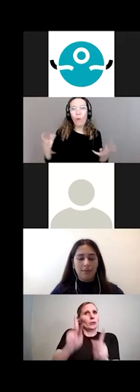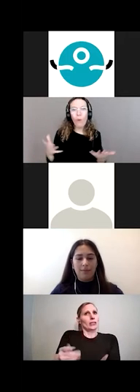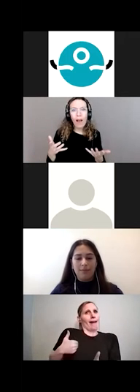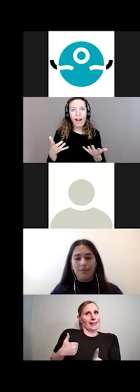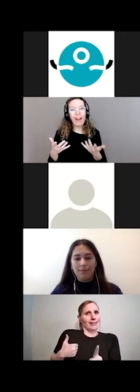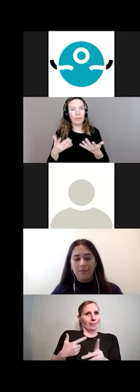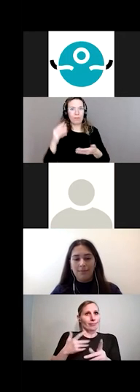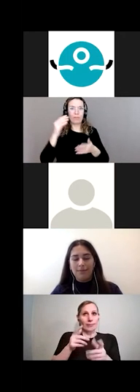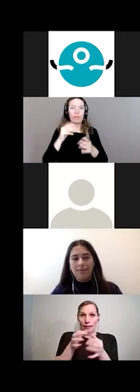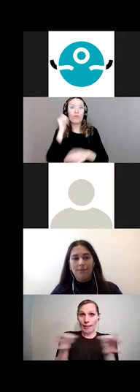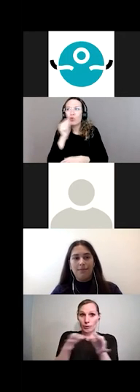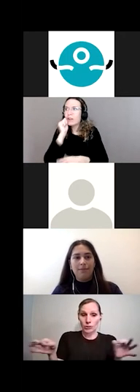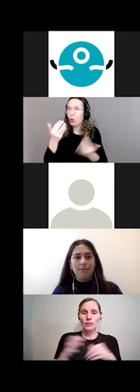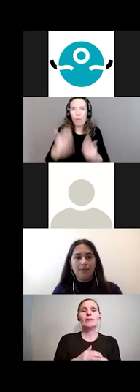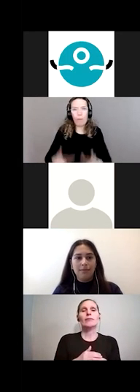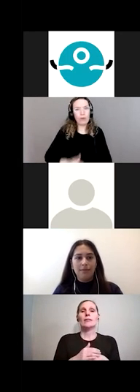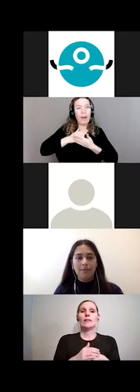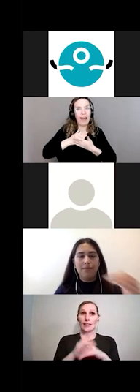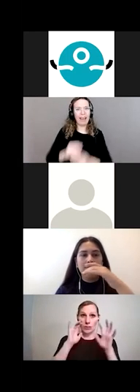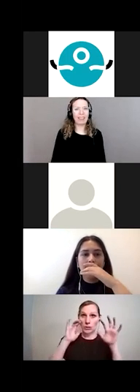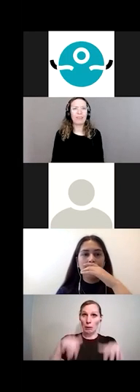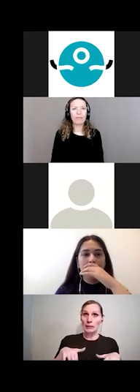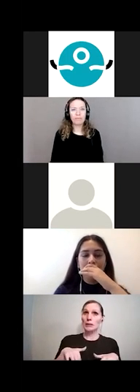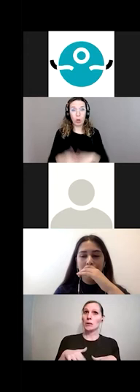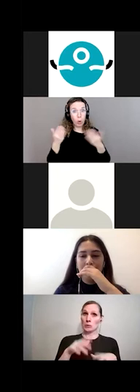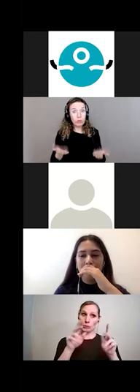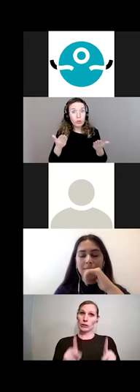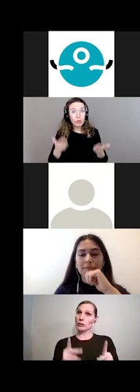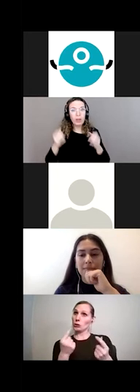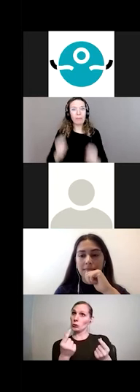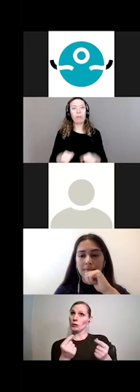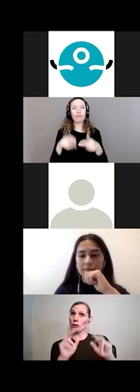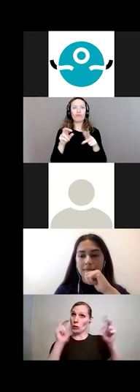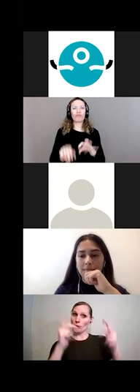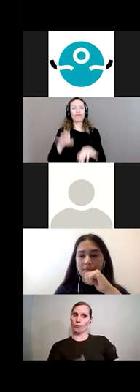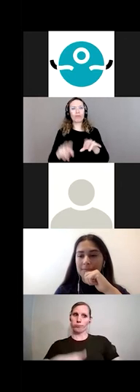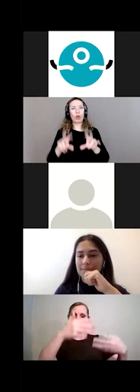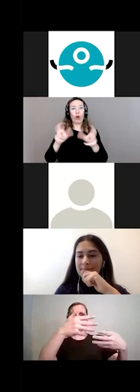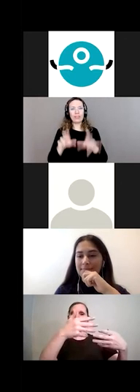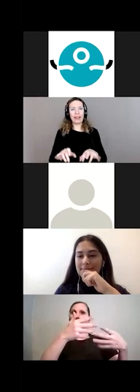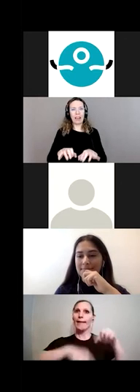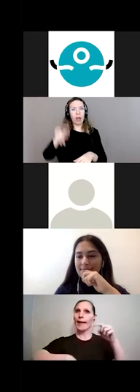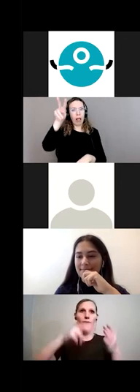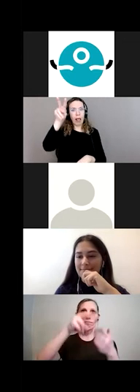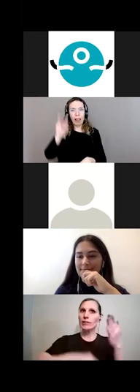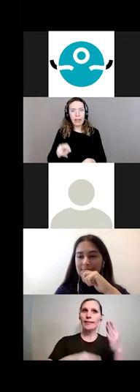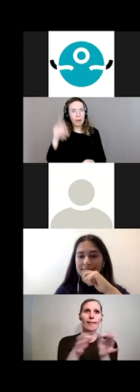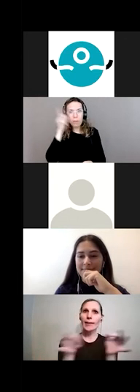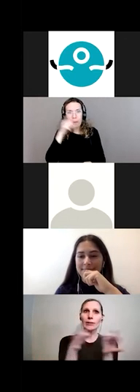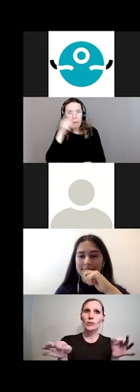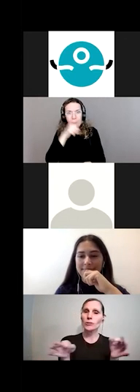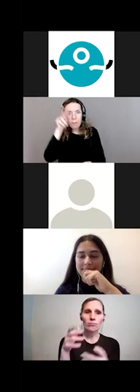It is surprising that today a person could turn on their computer and not be able to read what is on their screen. These